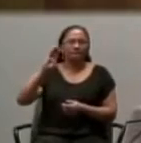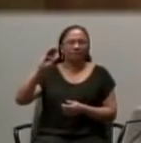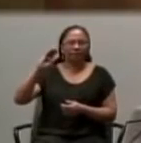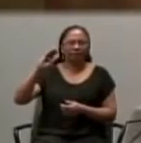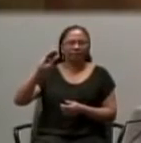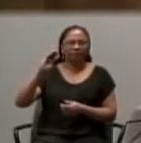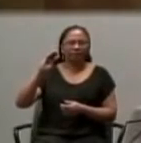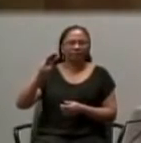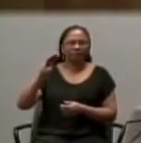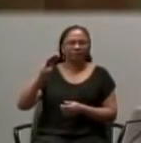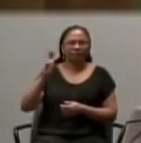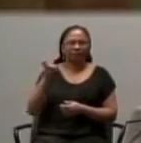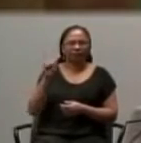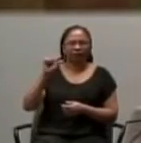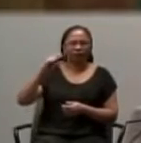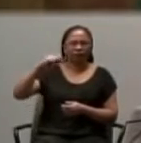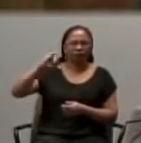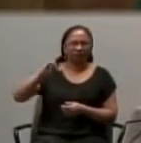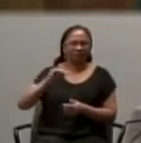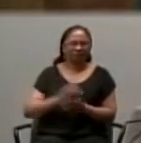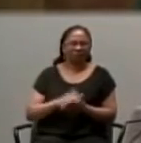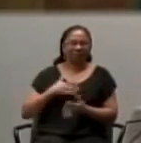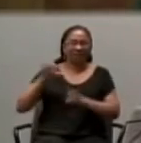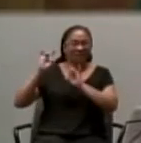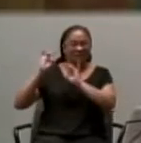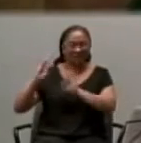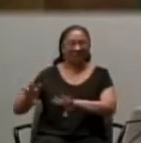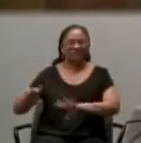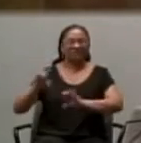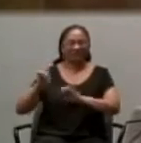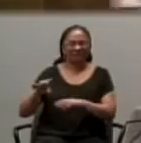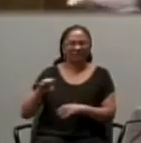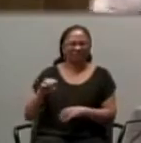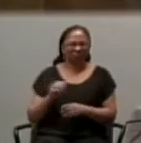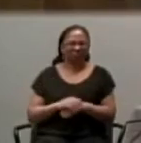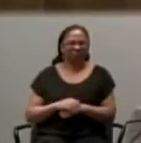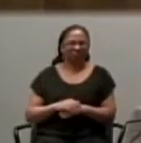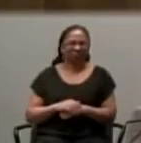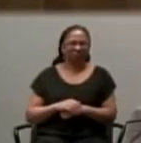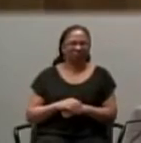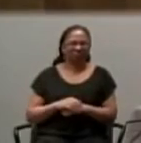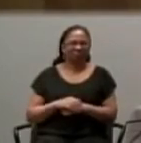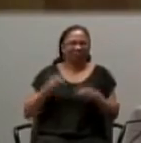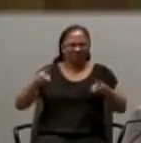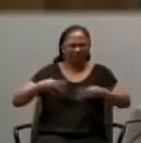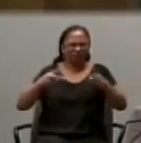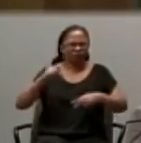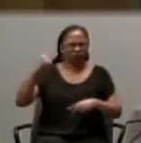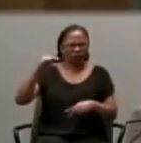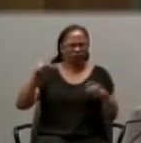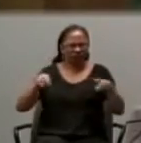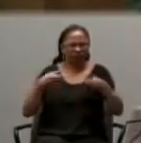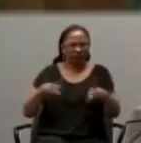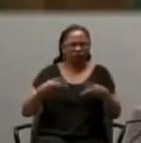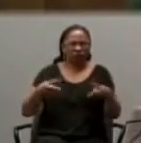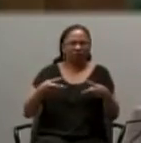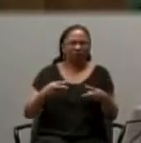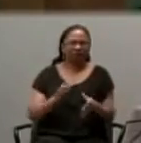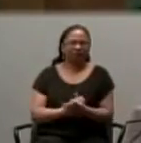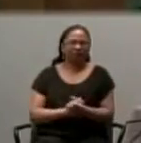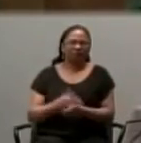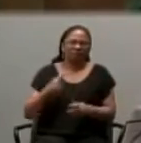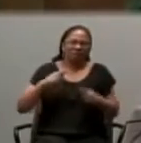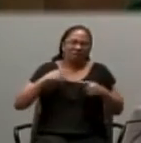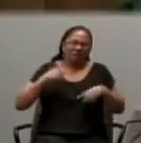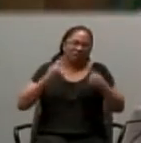it was the most despicable thing I could possibly taste. For me. I'm not saying it is. For me. So, I proceeded a